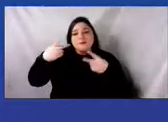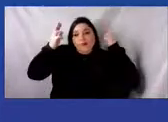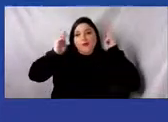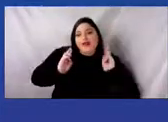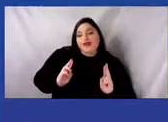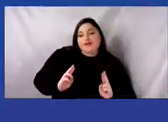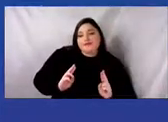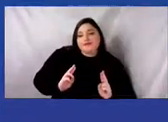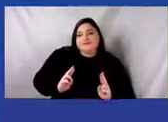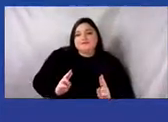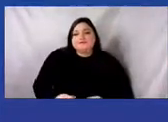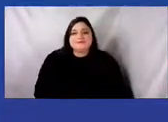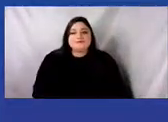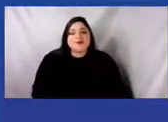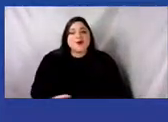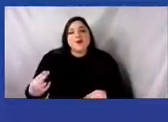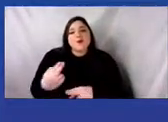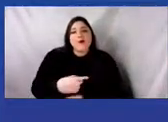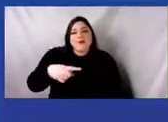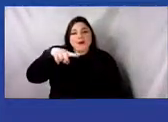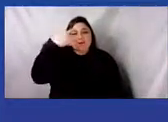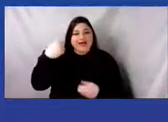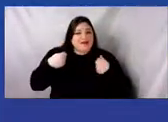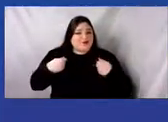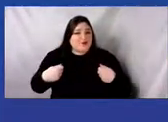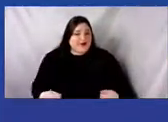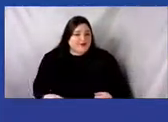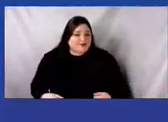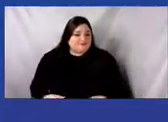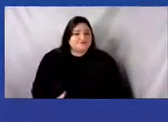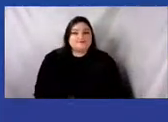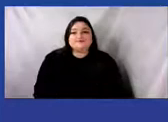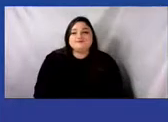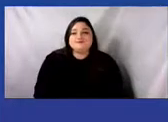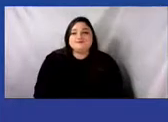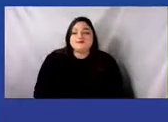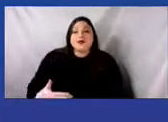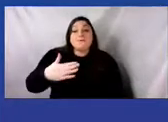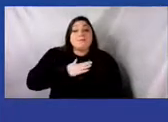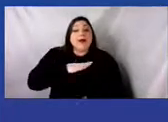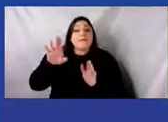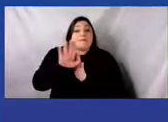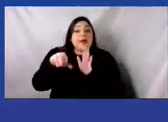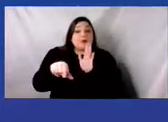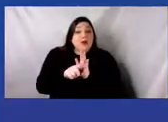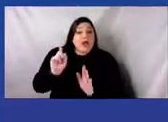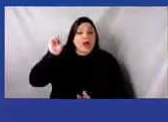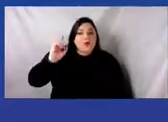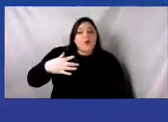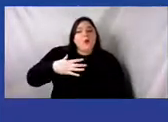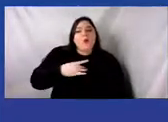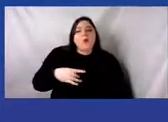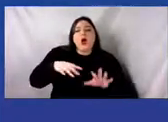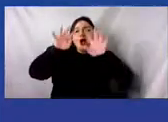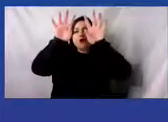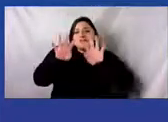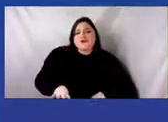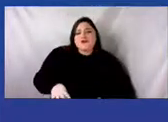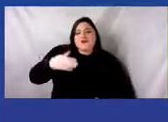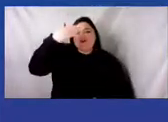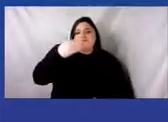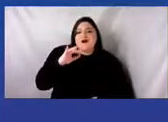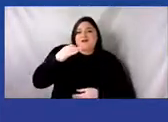and a black sweater. Behind me is a white curtain in front of a window.